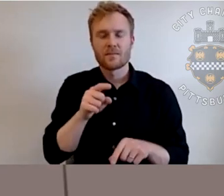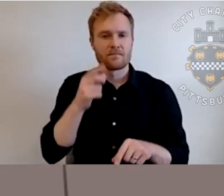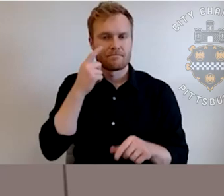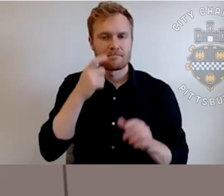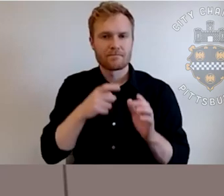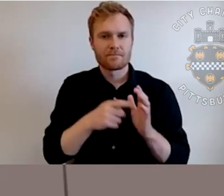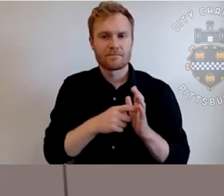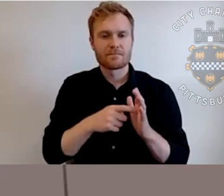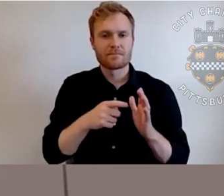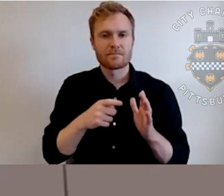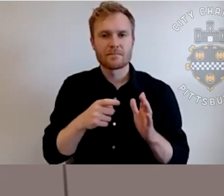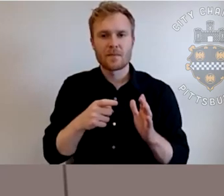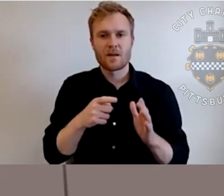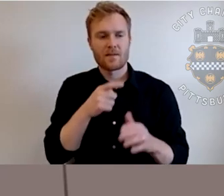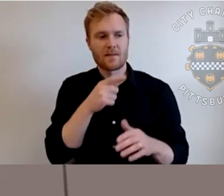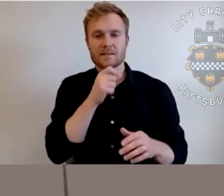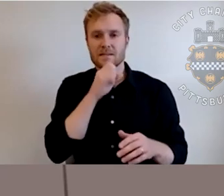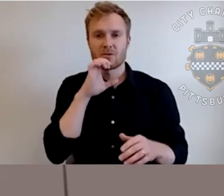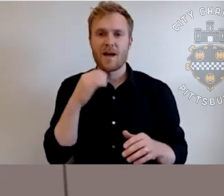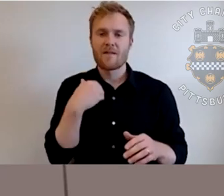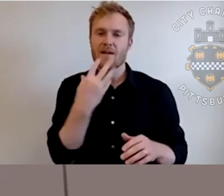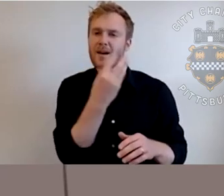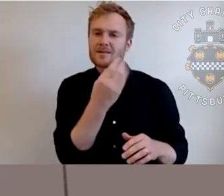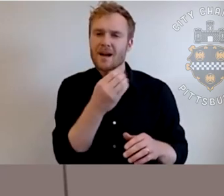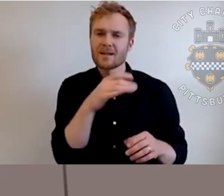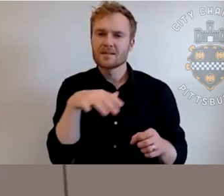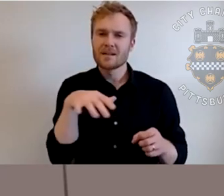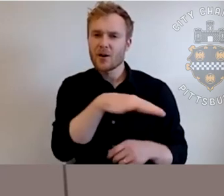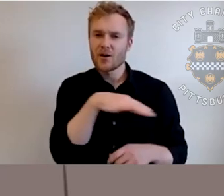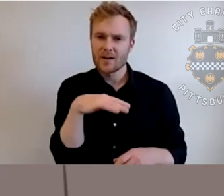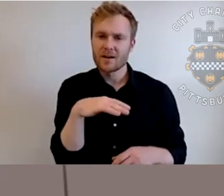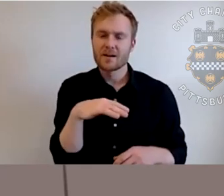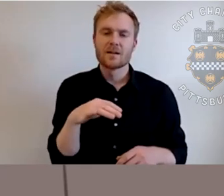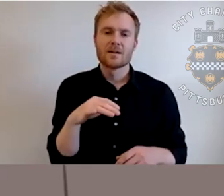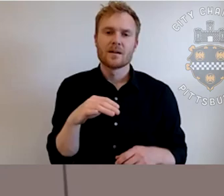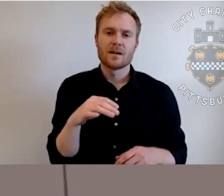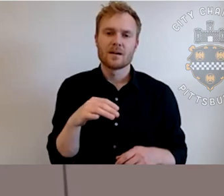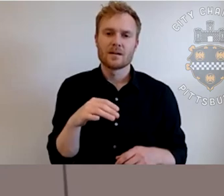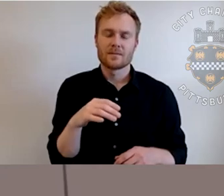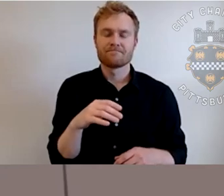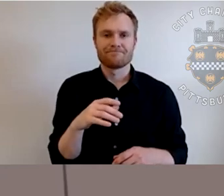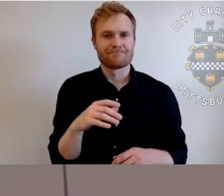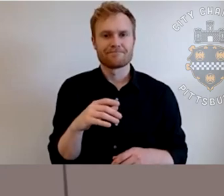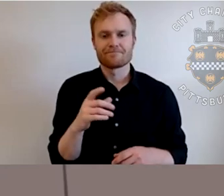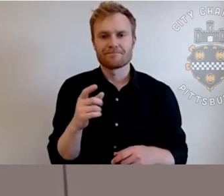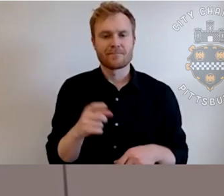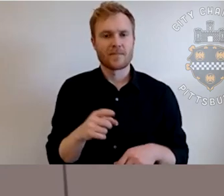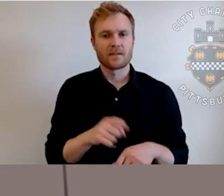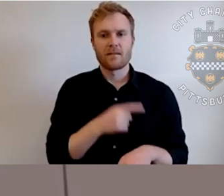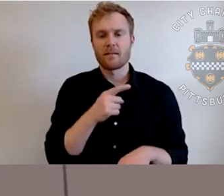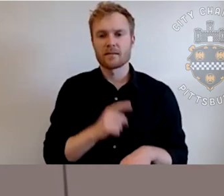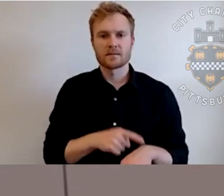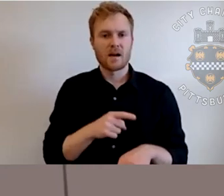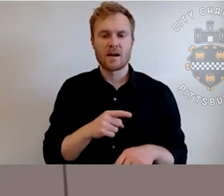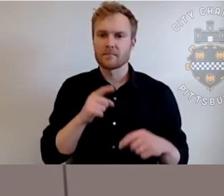some type of a outdoor space. Um, this address is kind of a longstanding, um, accessibility issue into the